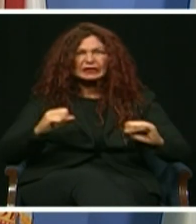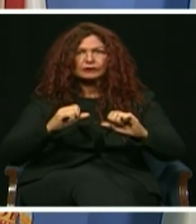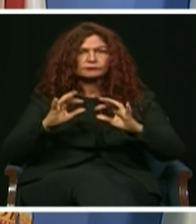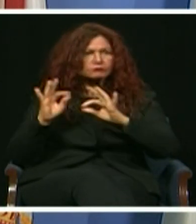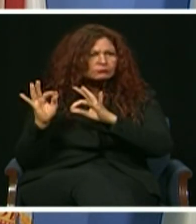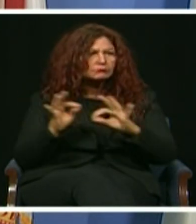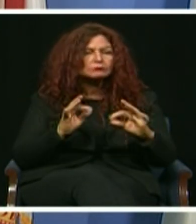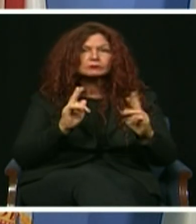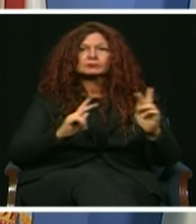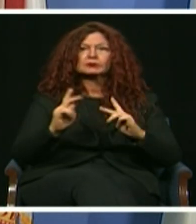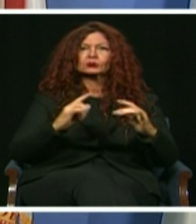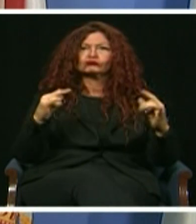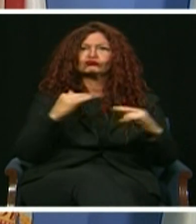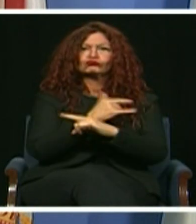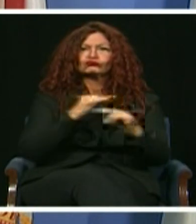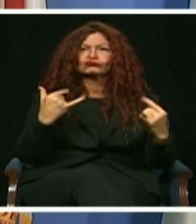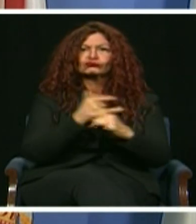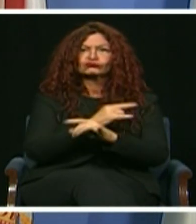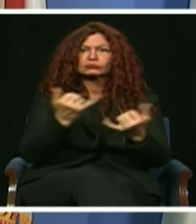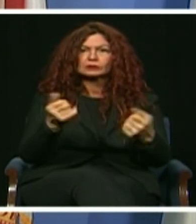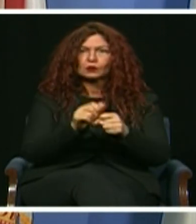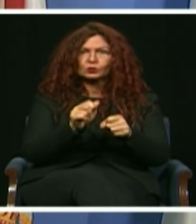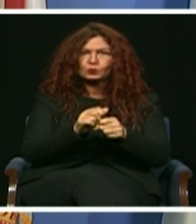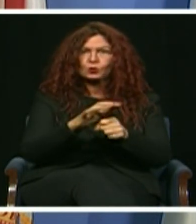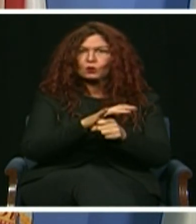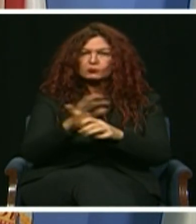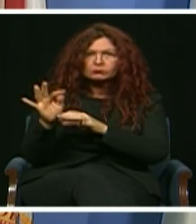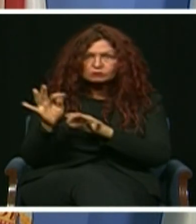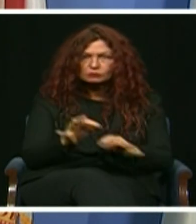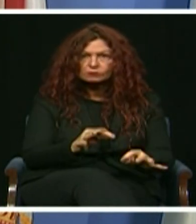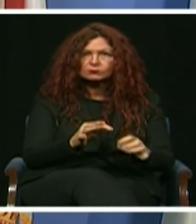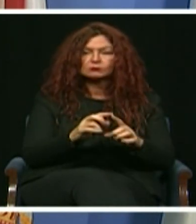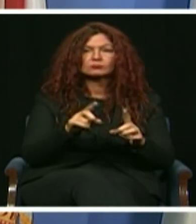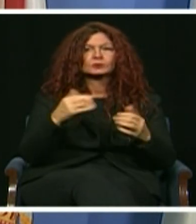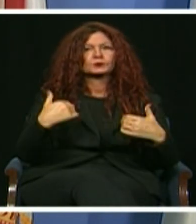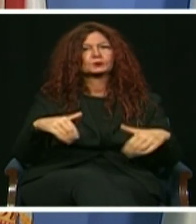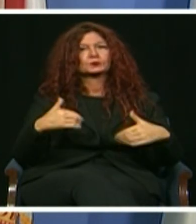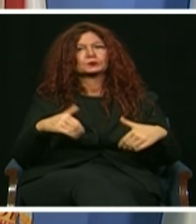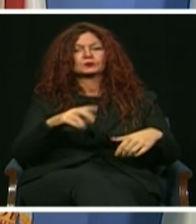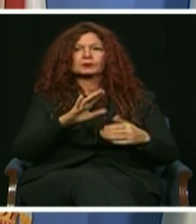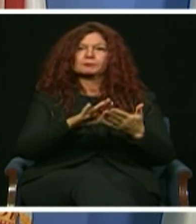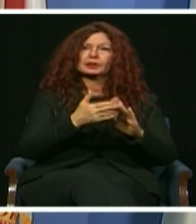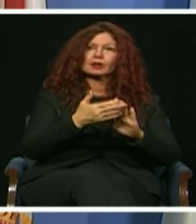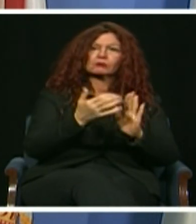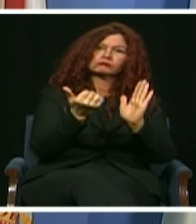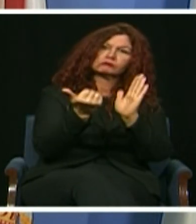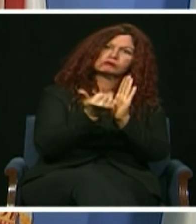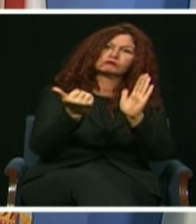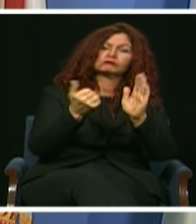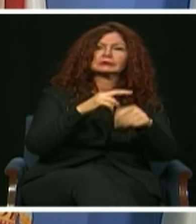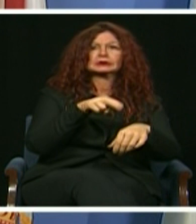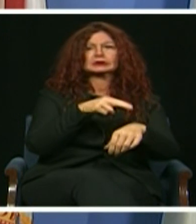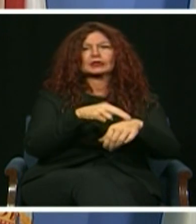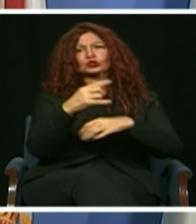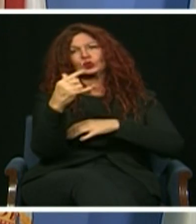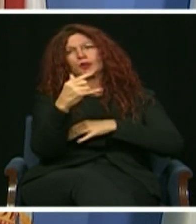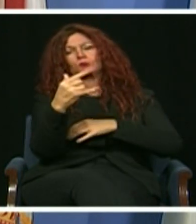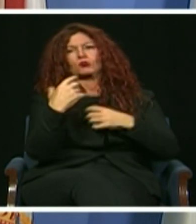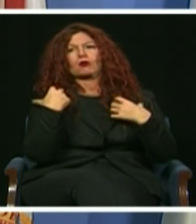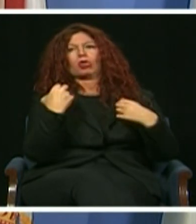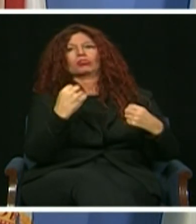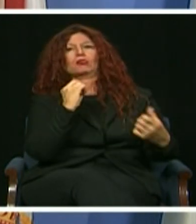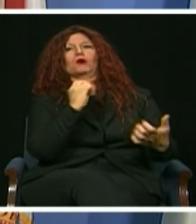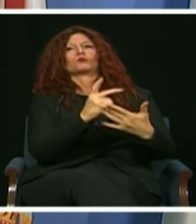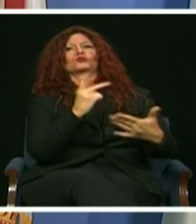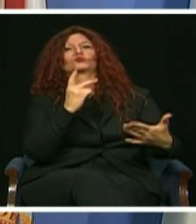in the U.S., and third in North America to be accredited under a National Airport Health Accreditation Program. Both